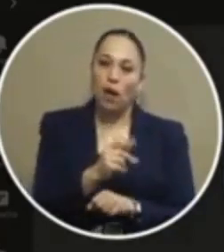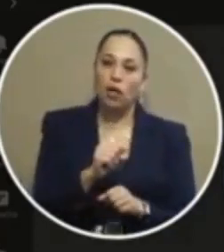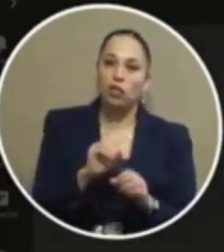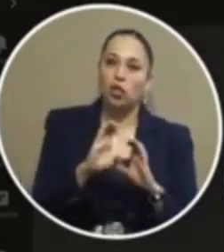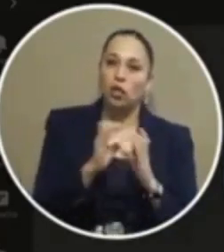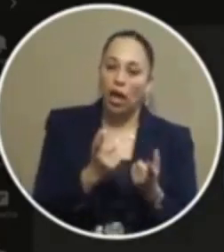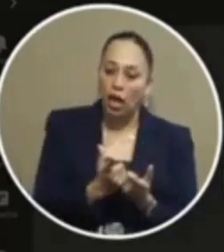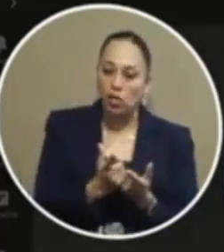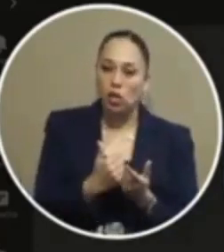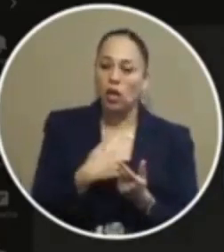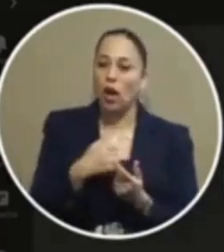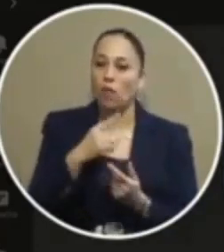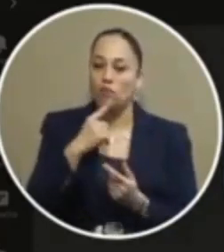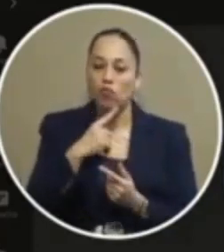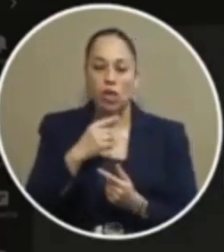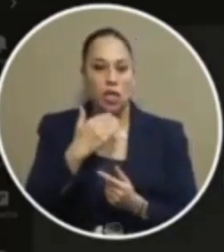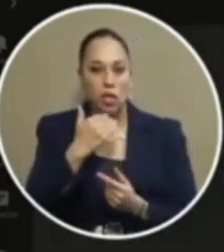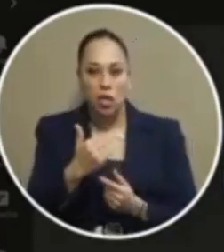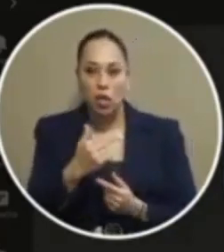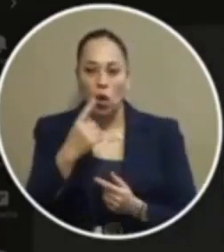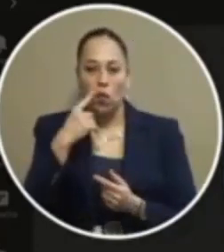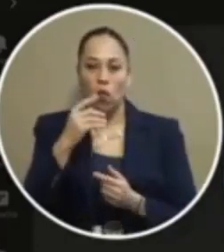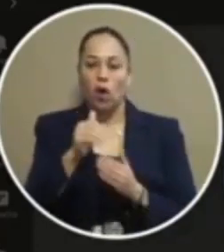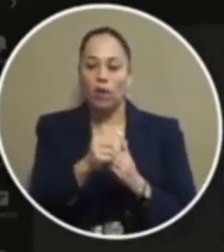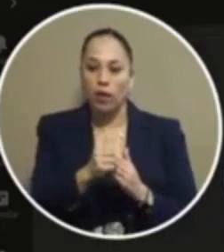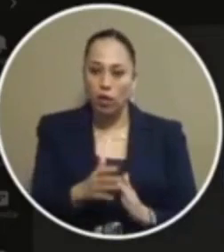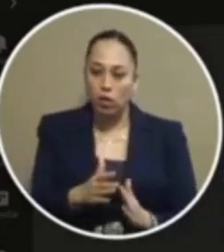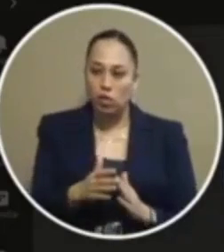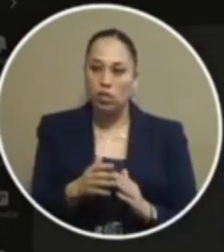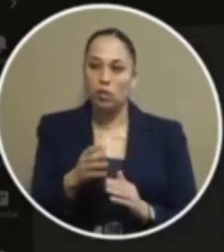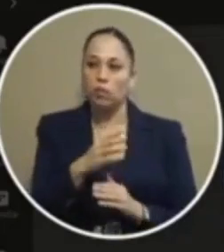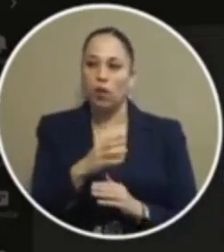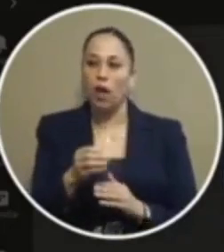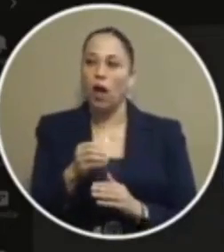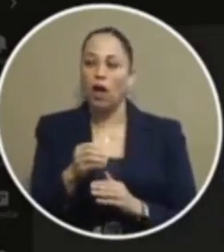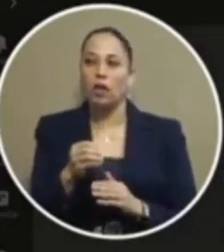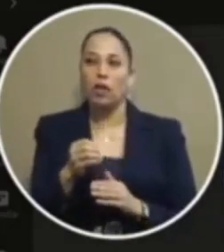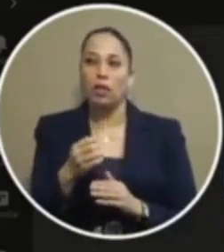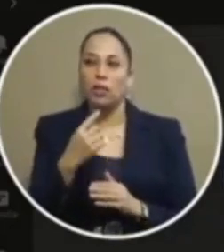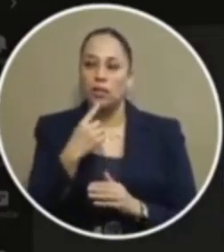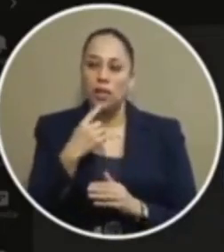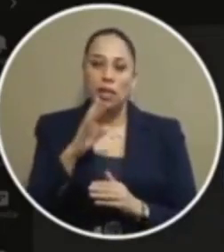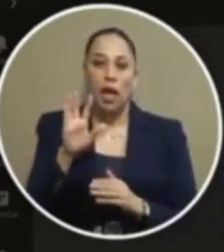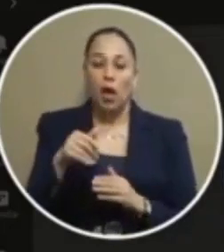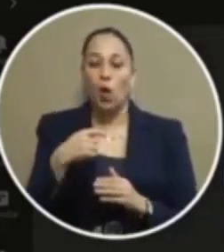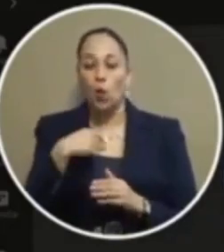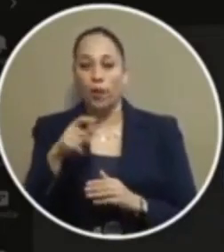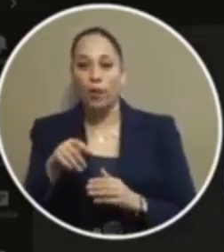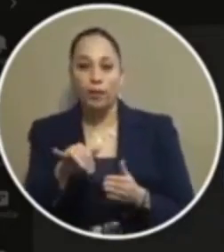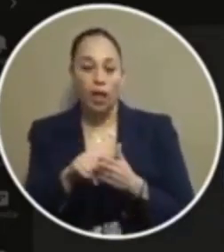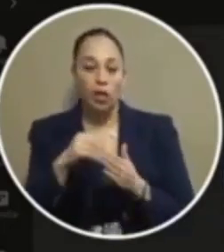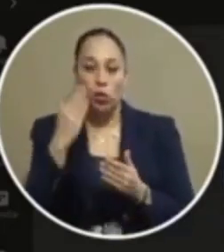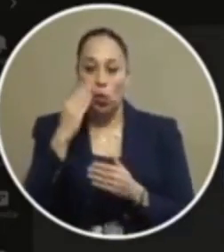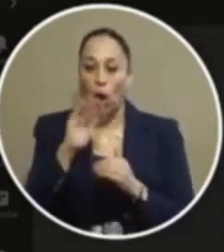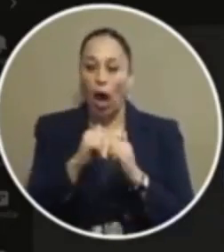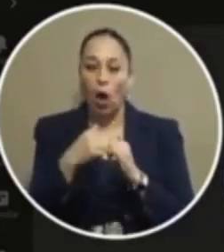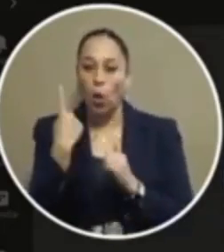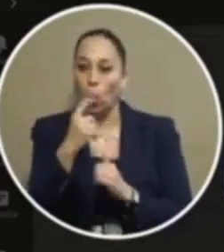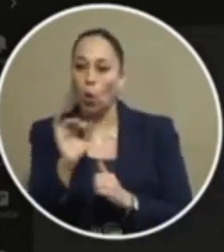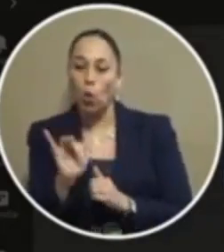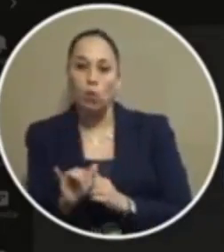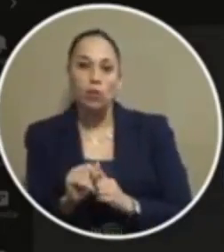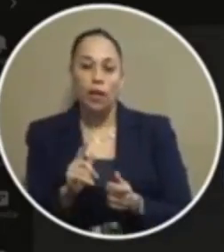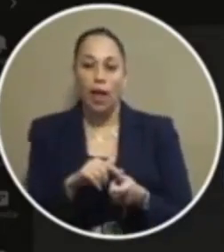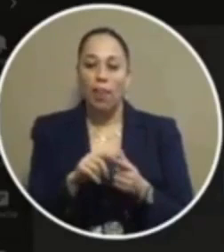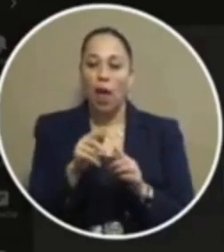i i am very grateful for his leadership uh in the savings he made today because we need to figure out what this looks like and then